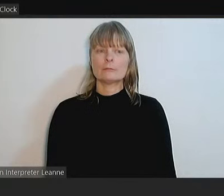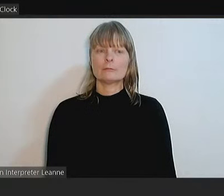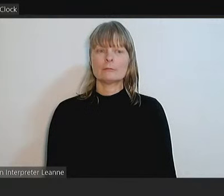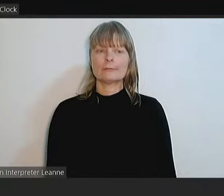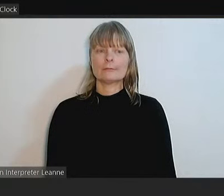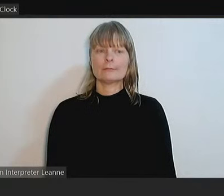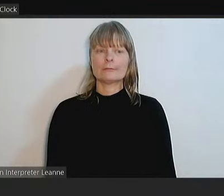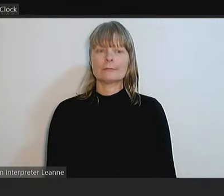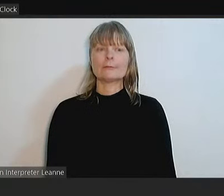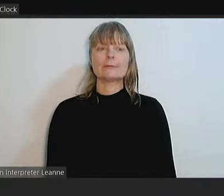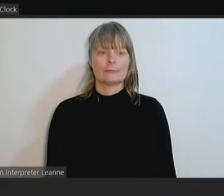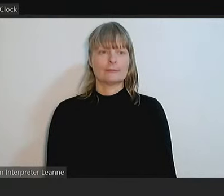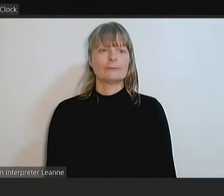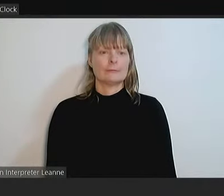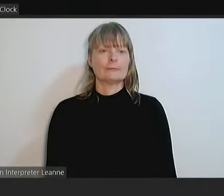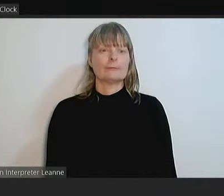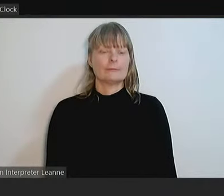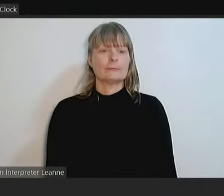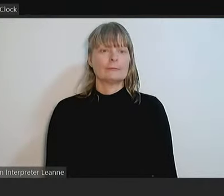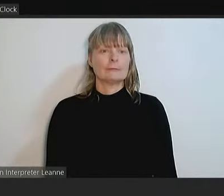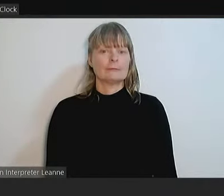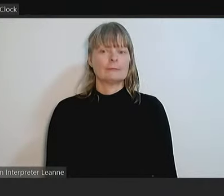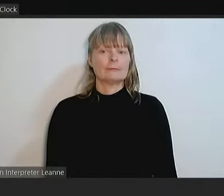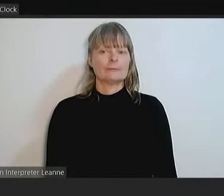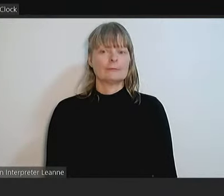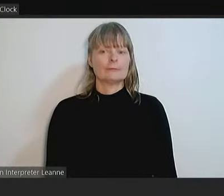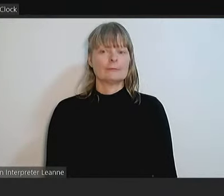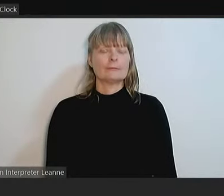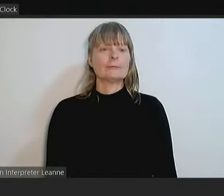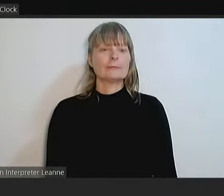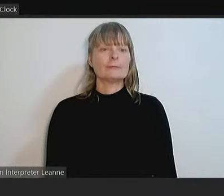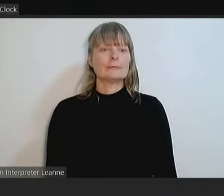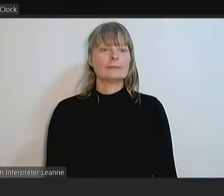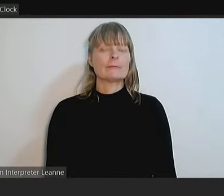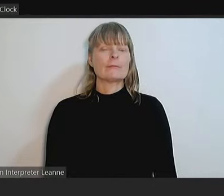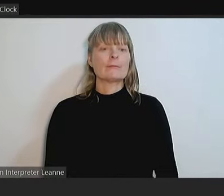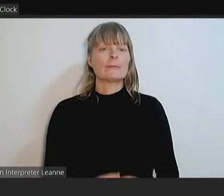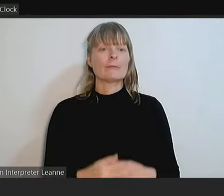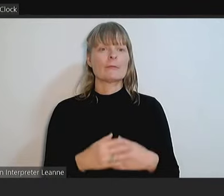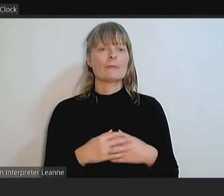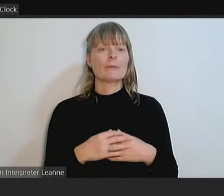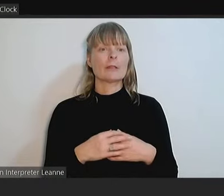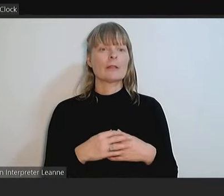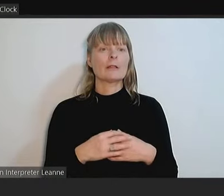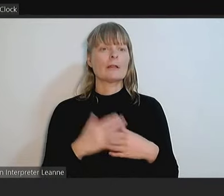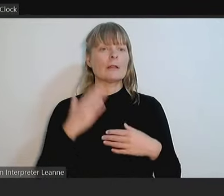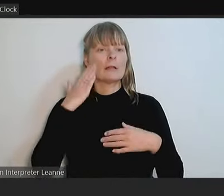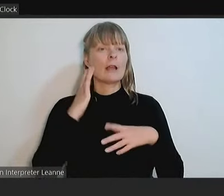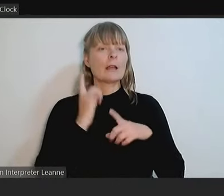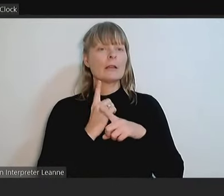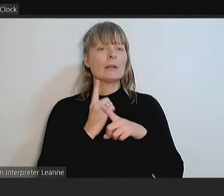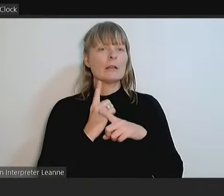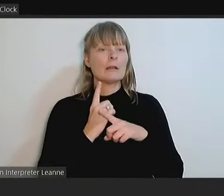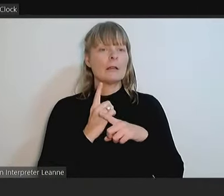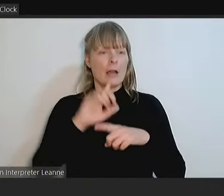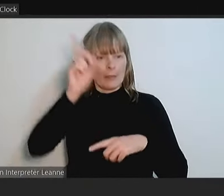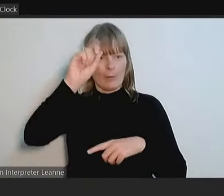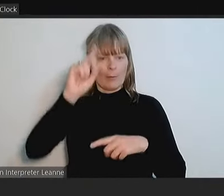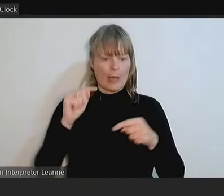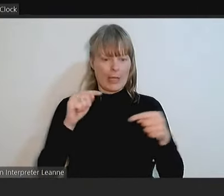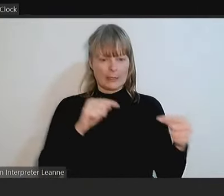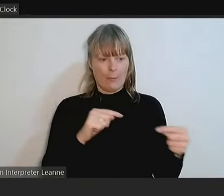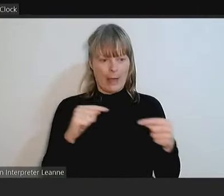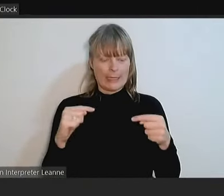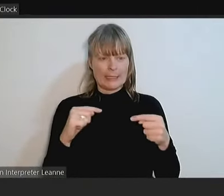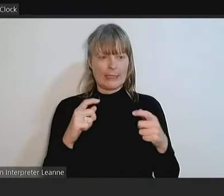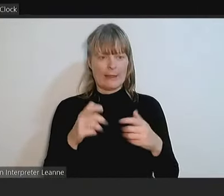Yes, through you, Mayor. We're currently discussing or debating the amendment by Councillor Lawrence.